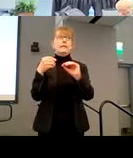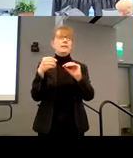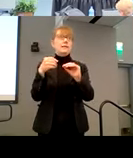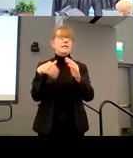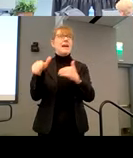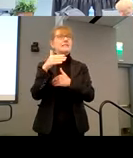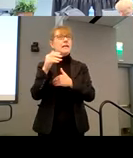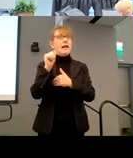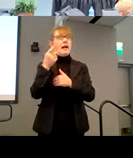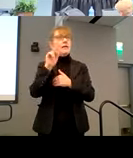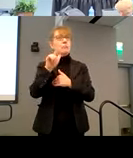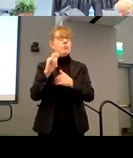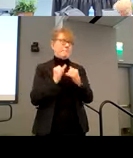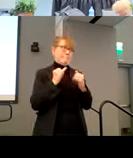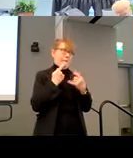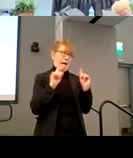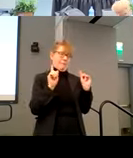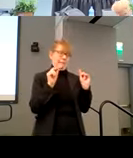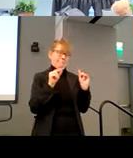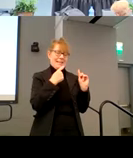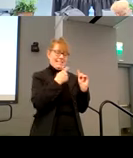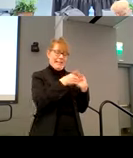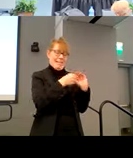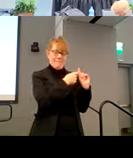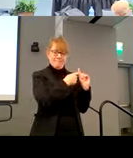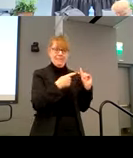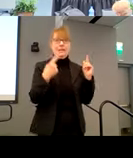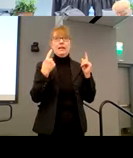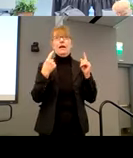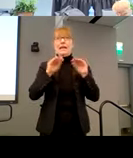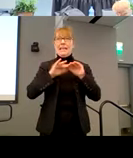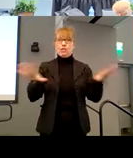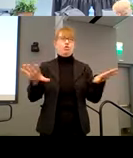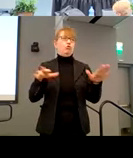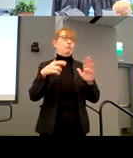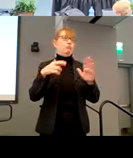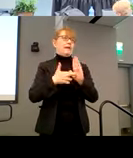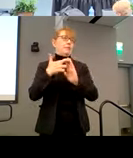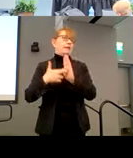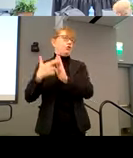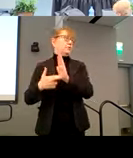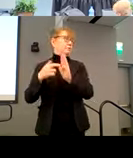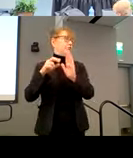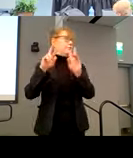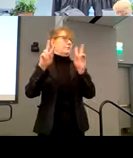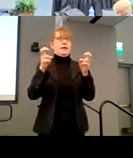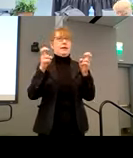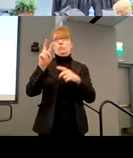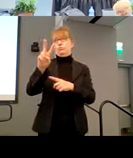finally, they didn't say finally, issue regulations for Title II, which is state and local government.